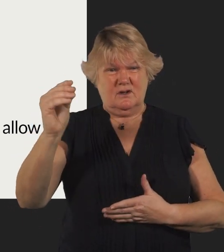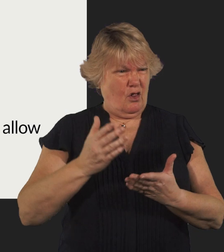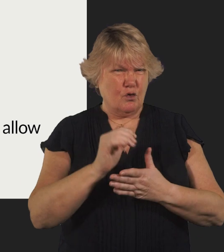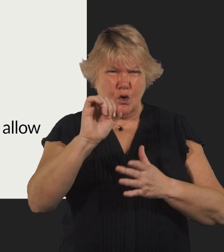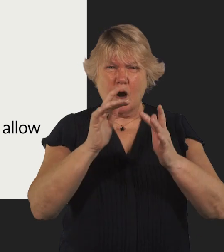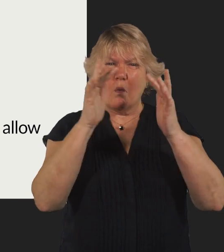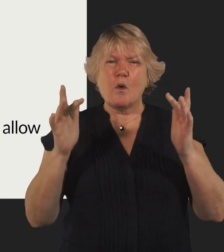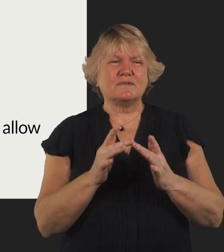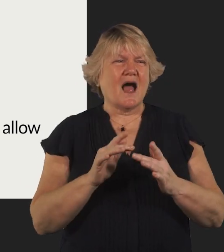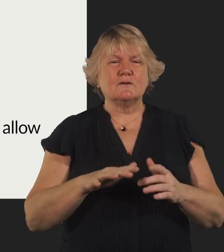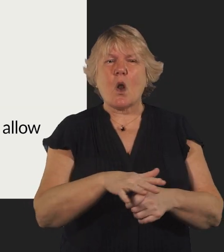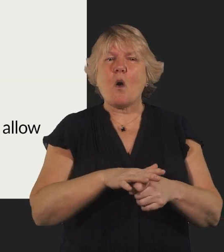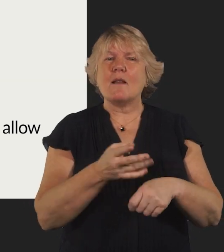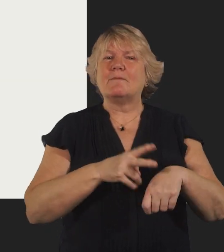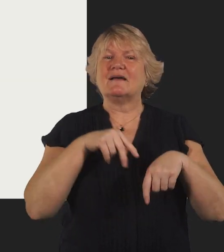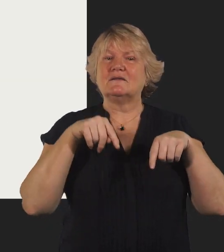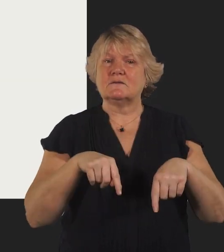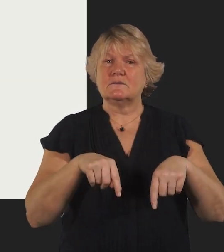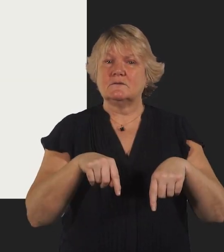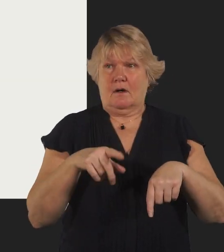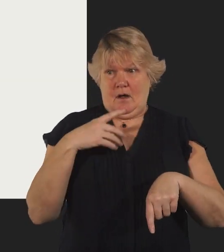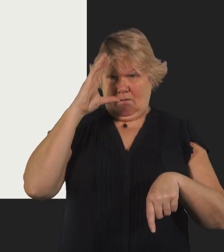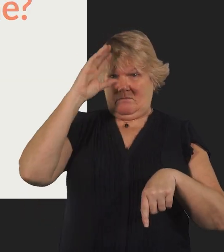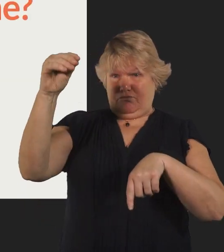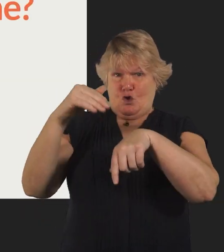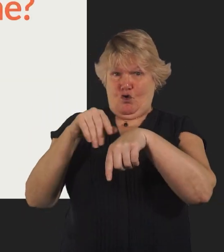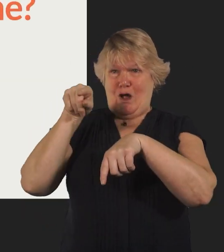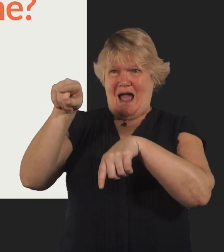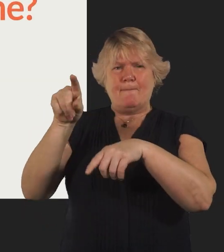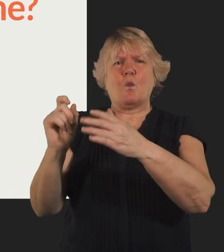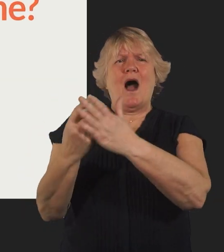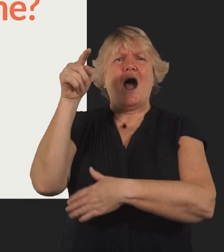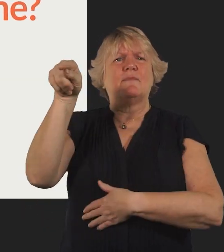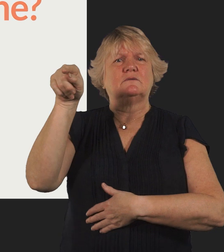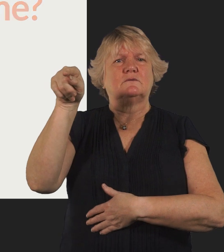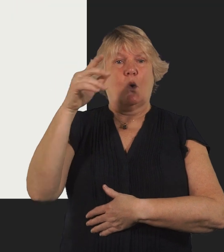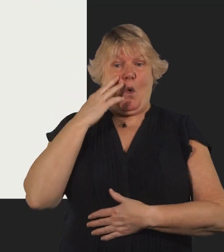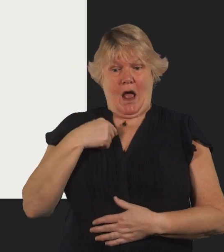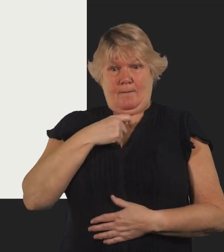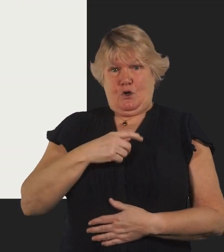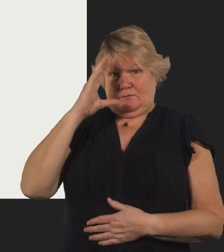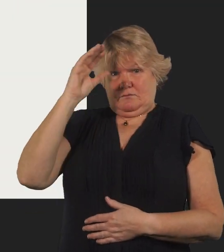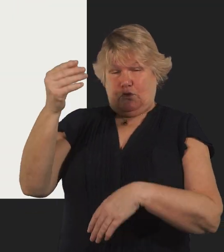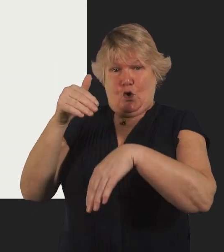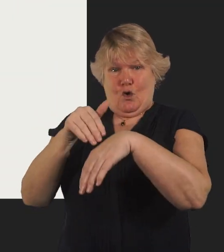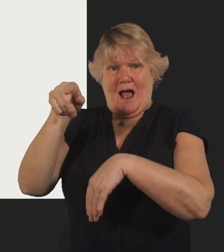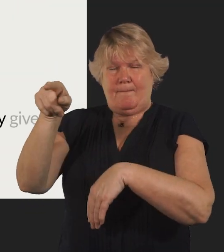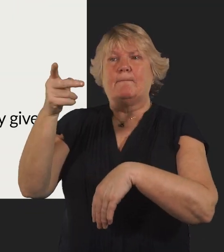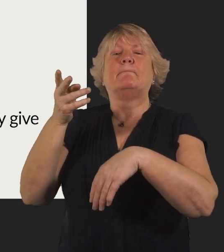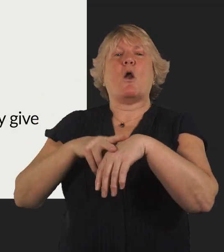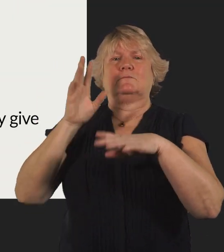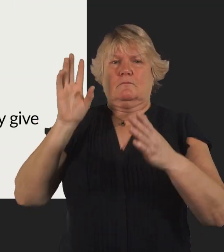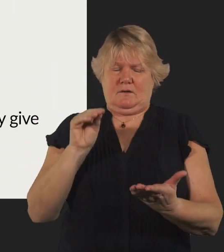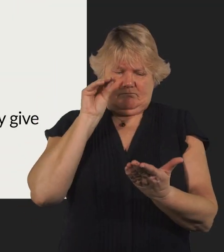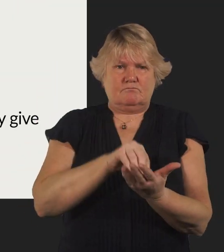via your local forces website. What happens when I report a crime? When a person reports a crime